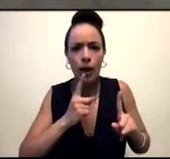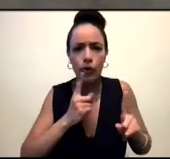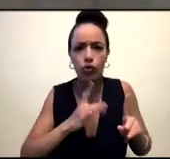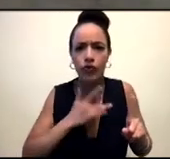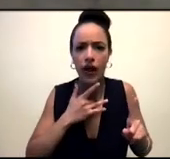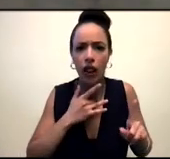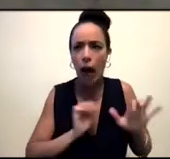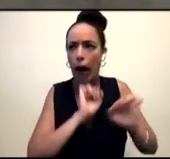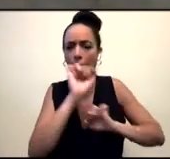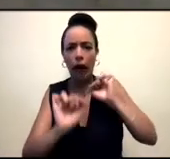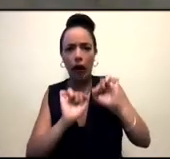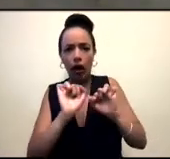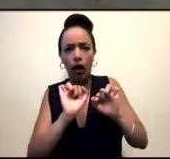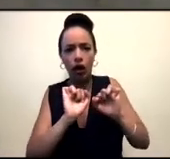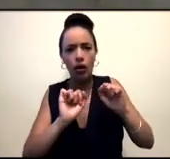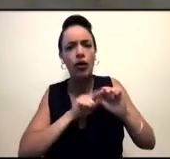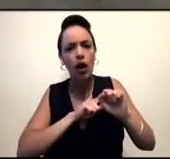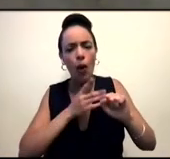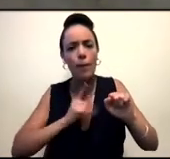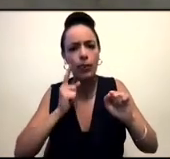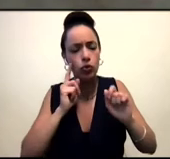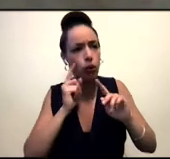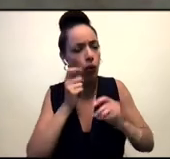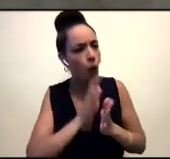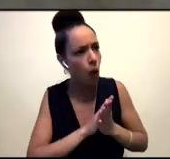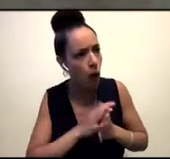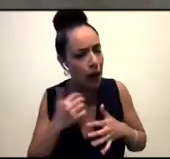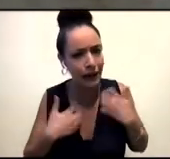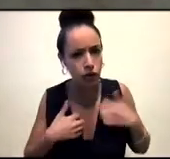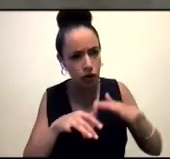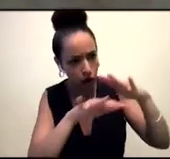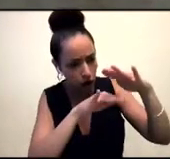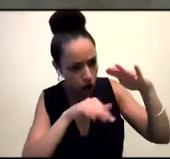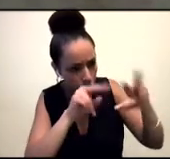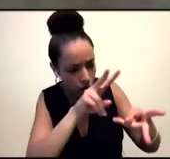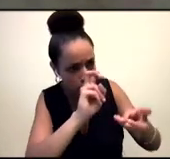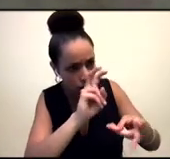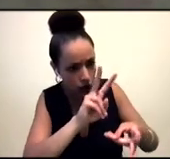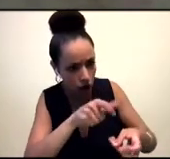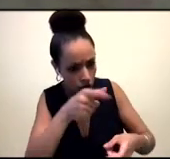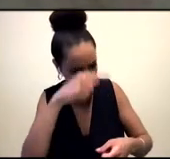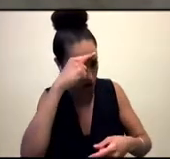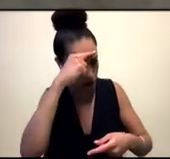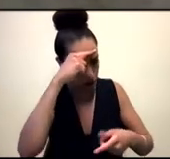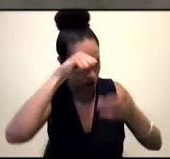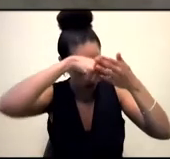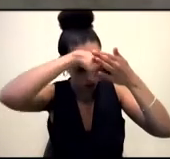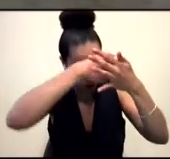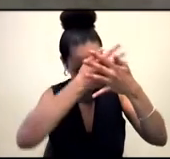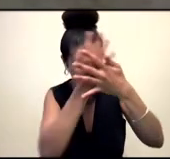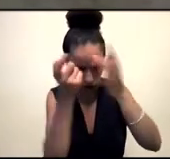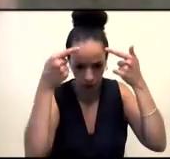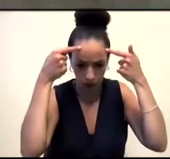it and embrace this nuance and embrace the complexity and then apply that not only to historical events, but to themselves and to others, and honor the